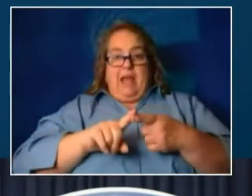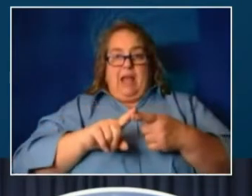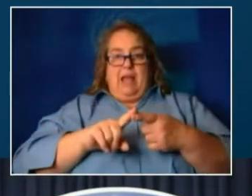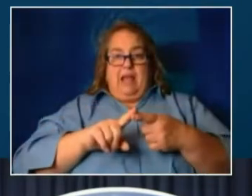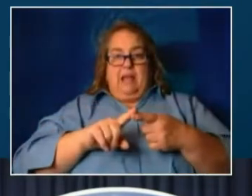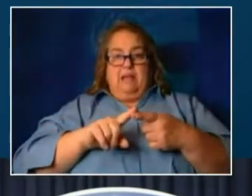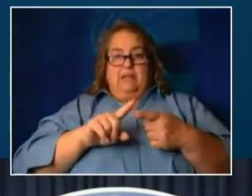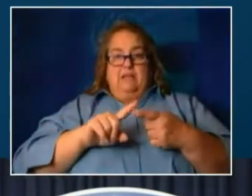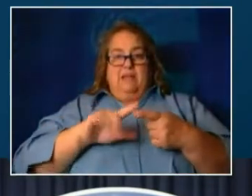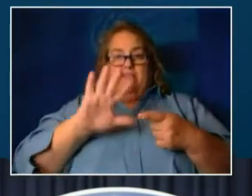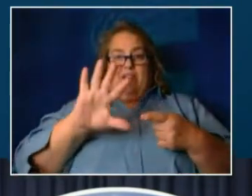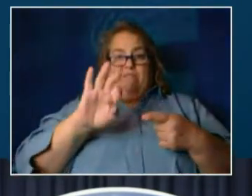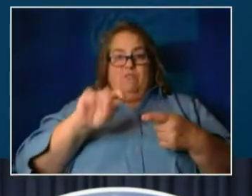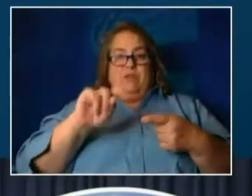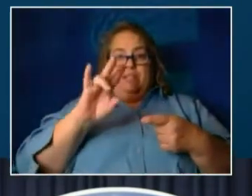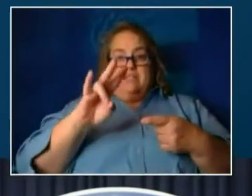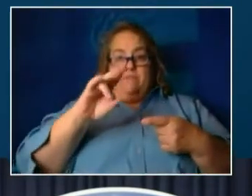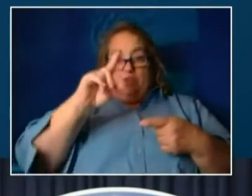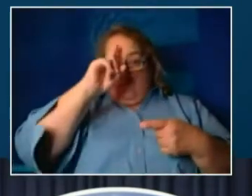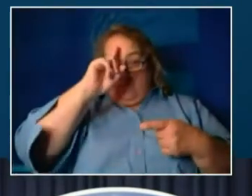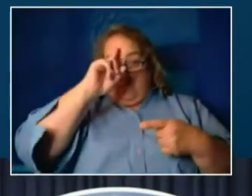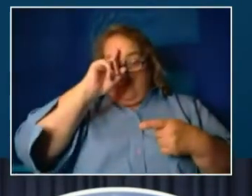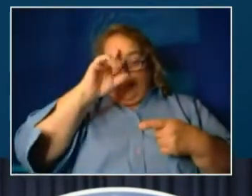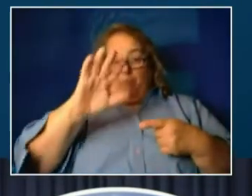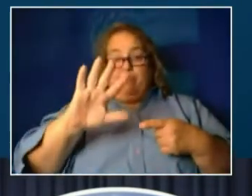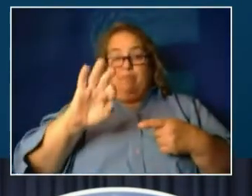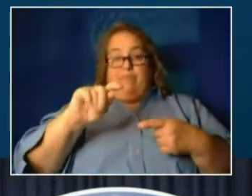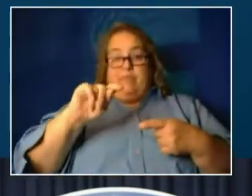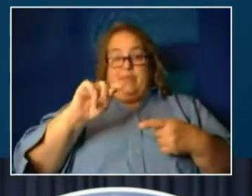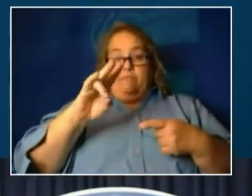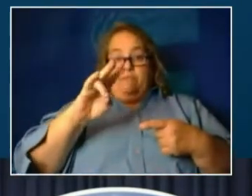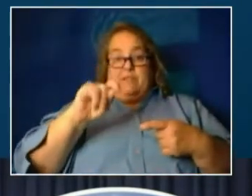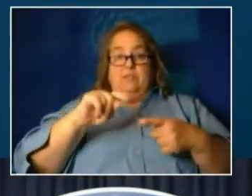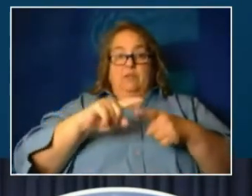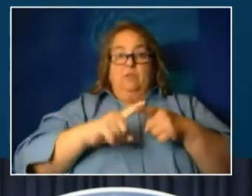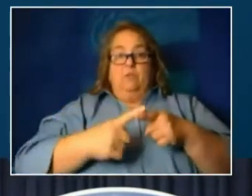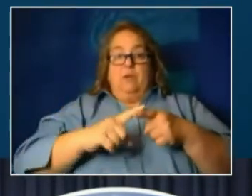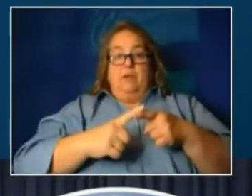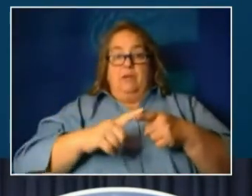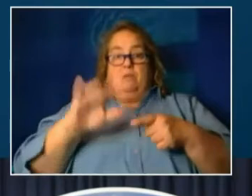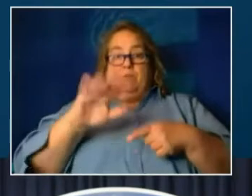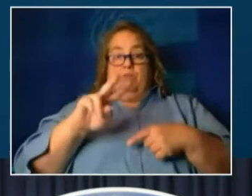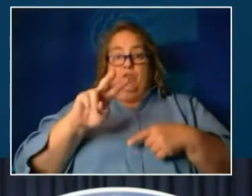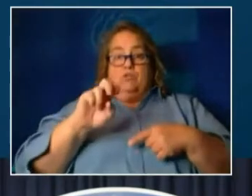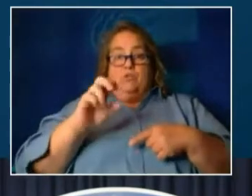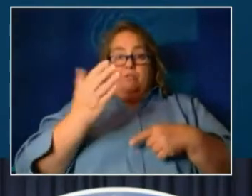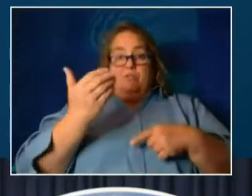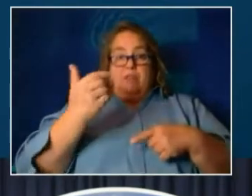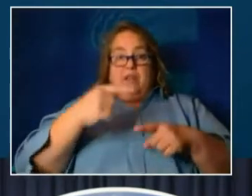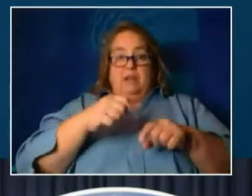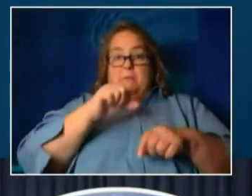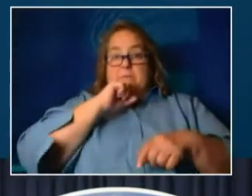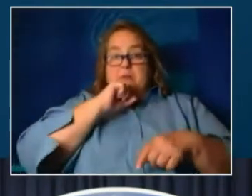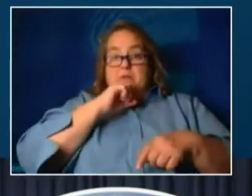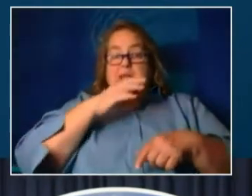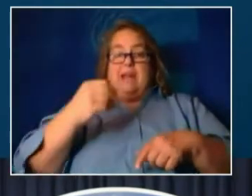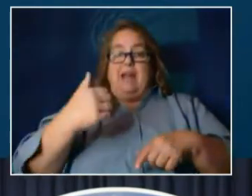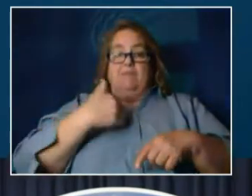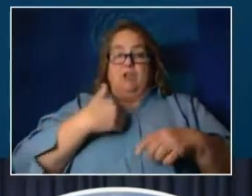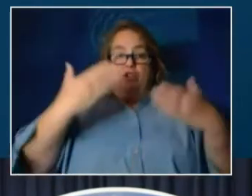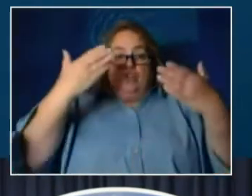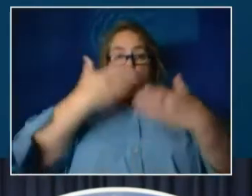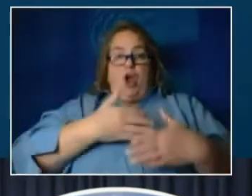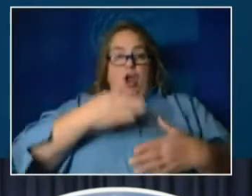'7 tall, 5'7 feet tall, weighing approximately 215 pounds and having dark colored hair.